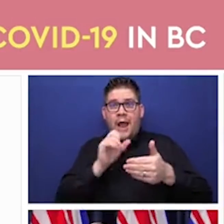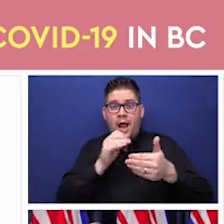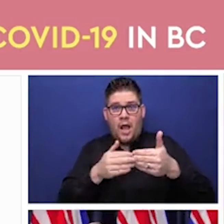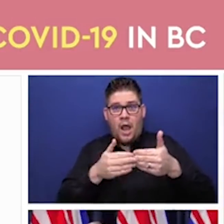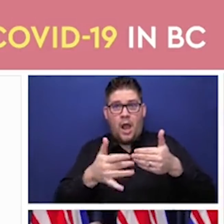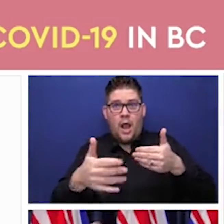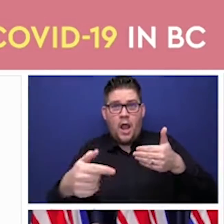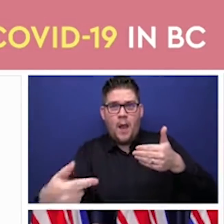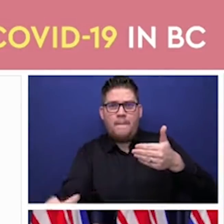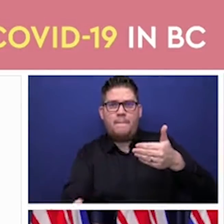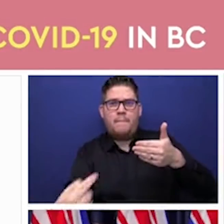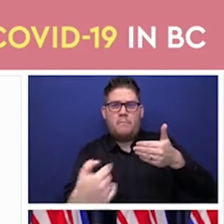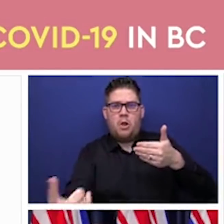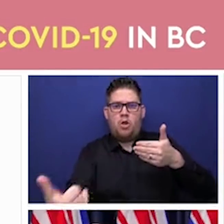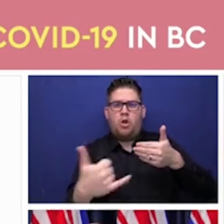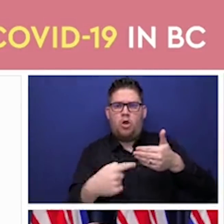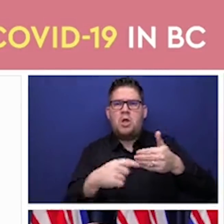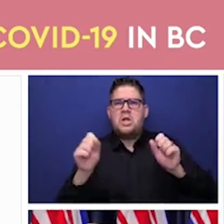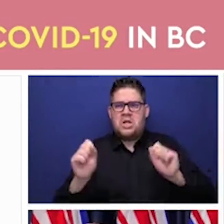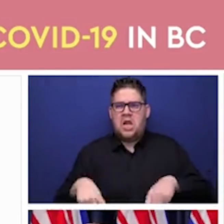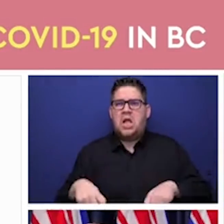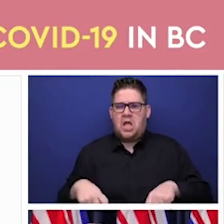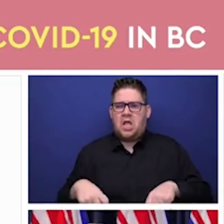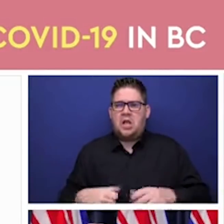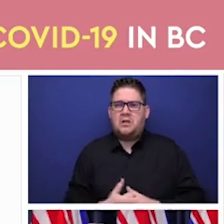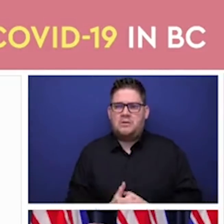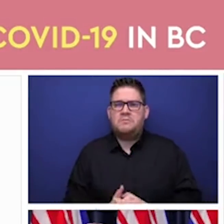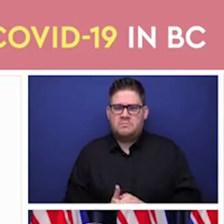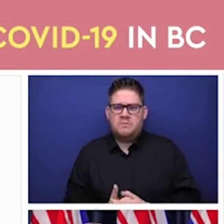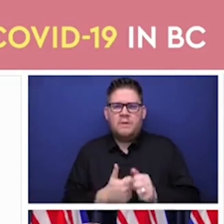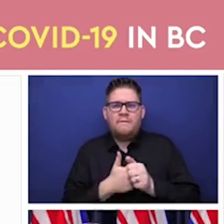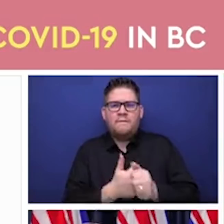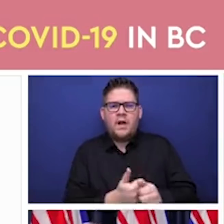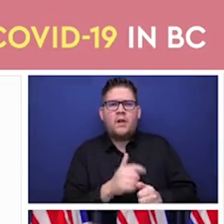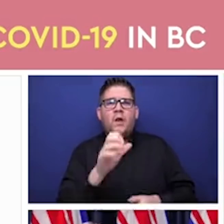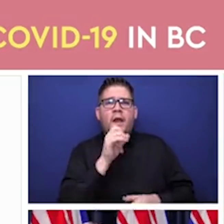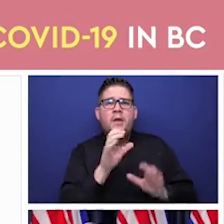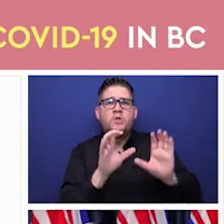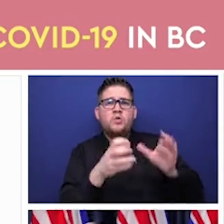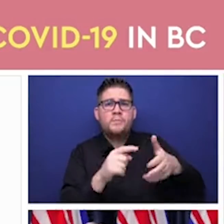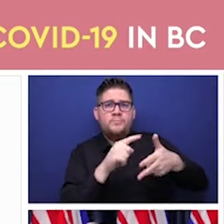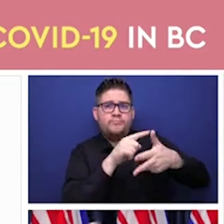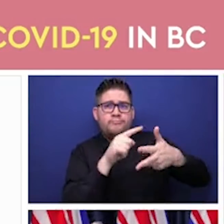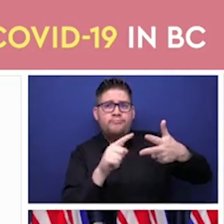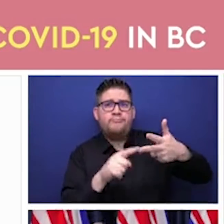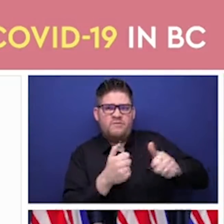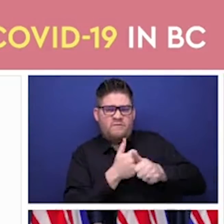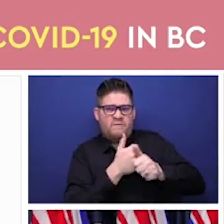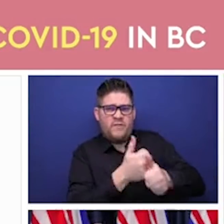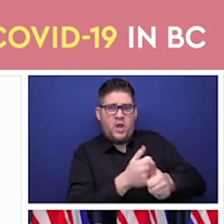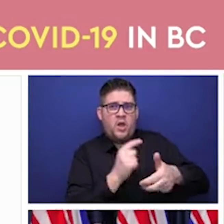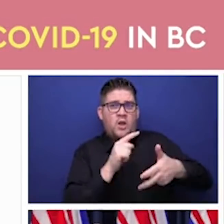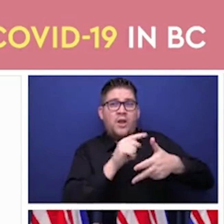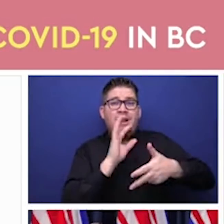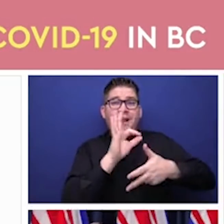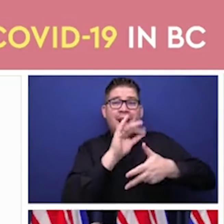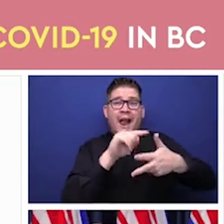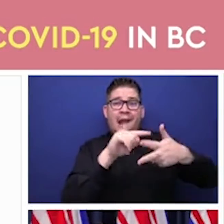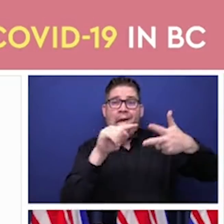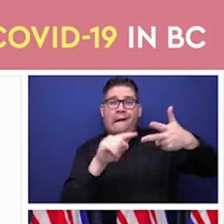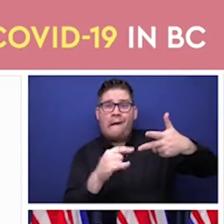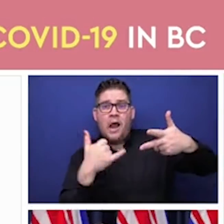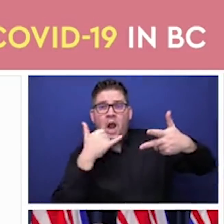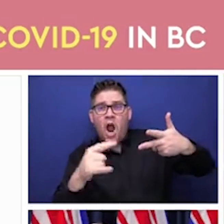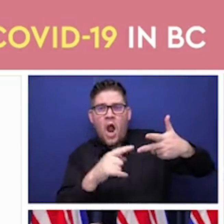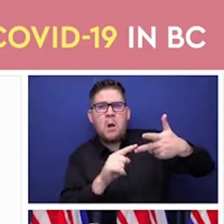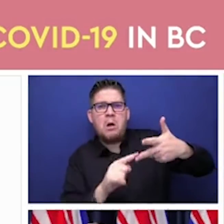moving on for a little bit more detail. Because many people over their 80s might need some help with calling in, we are going to make